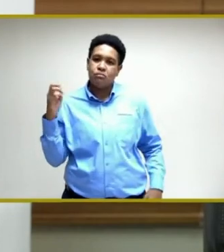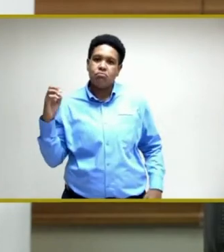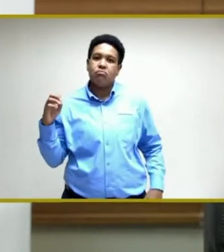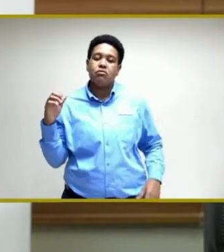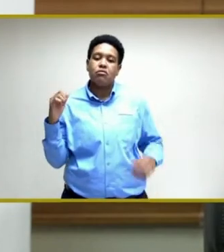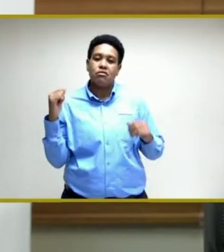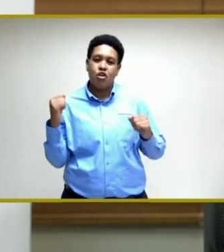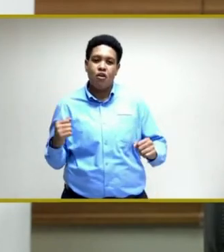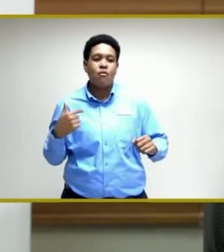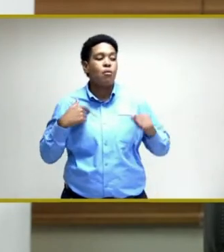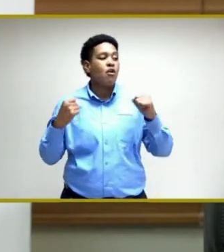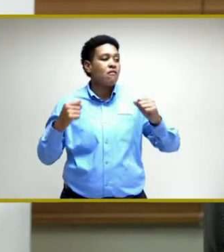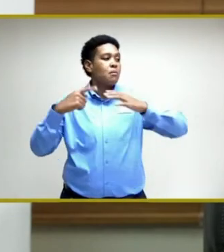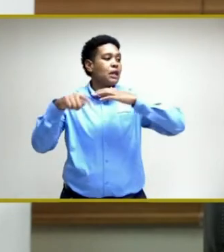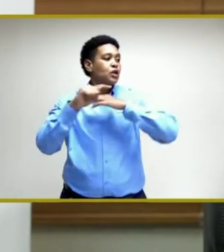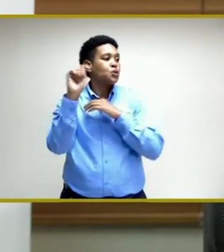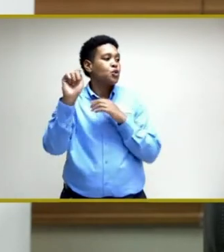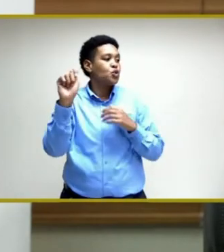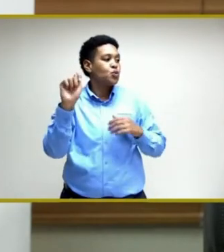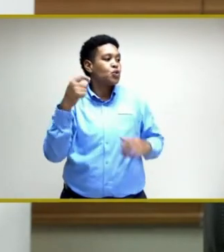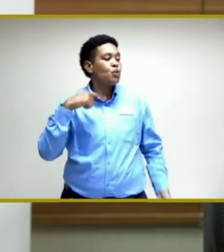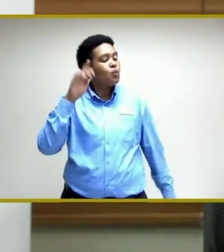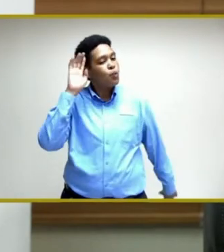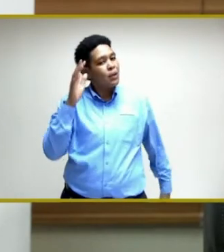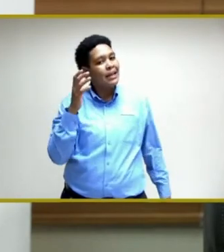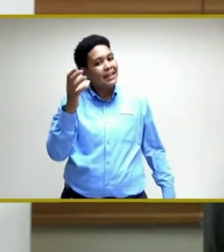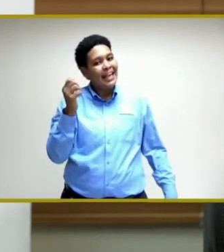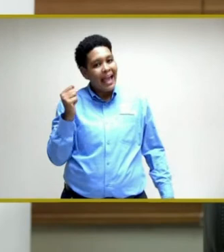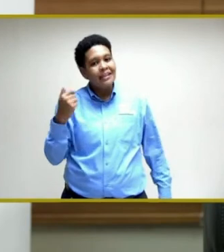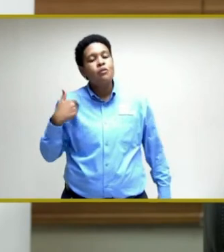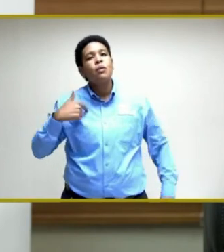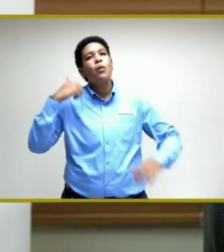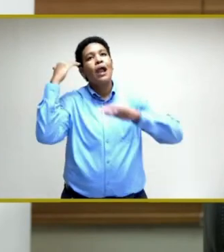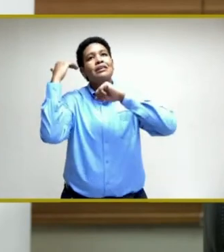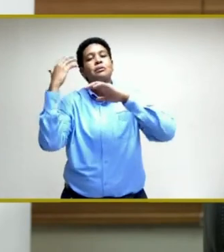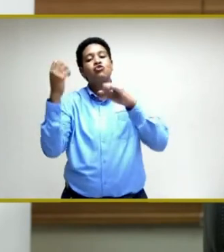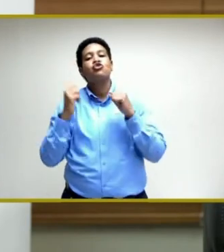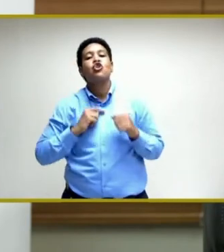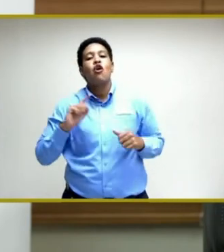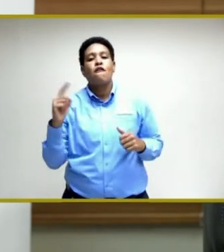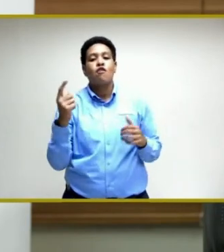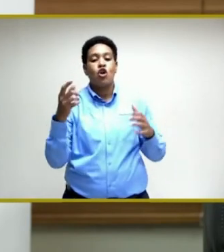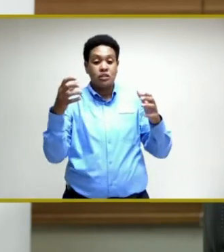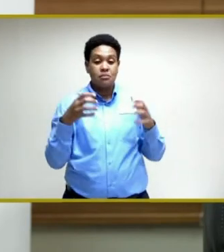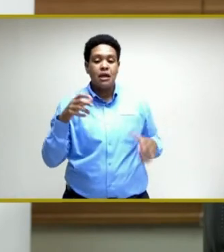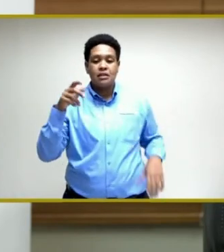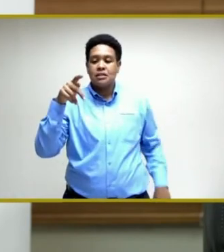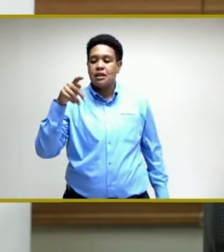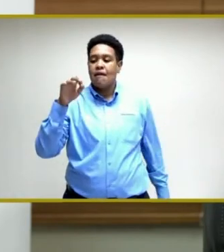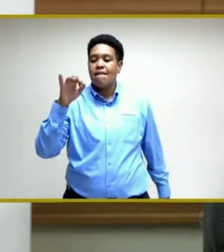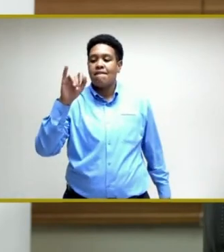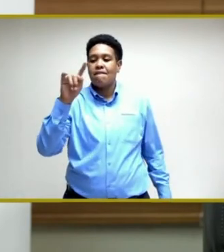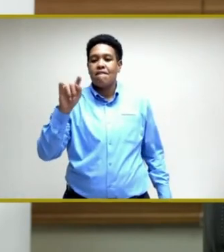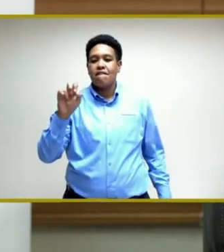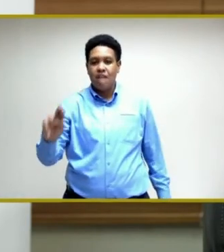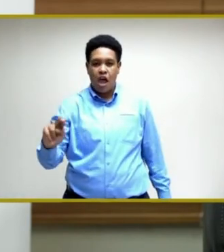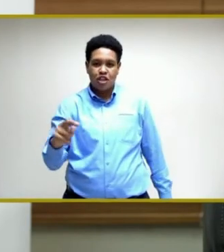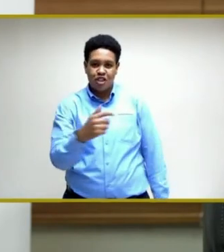confirm that next Tuesday, we are expected to receive our first batch of Pfizer vaccines,